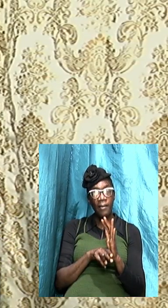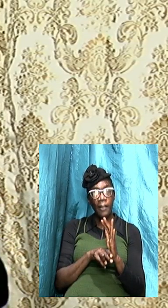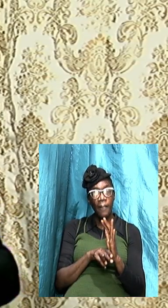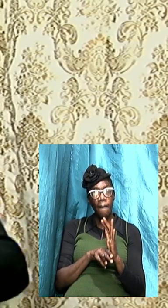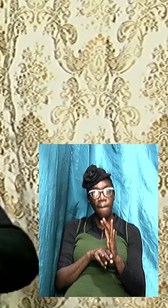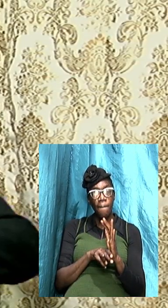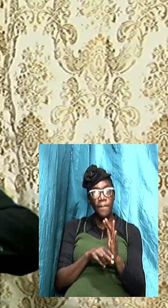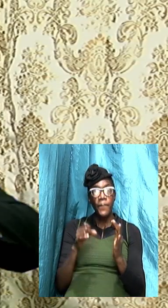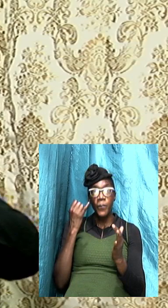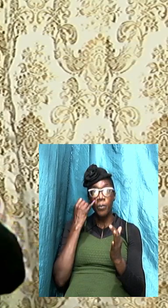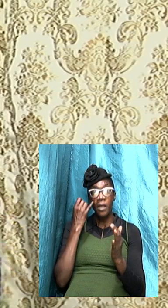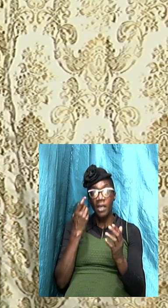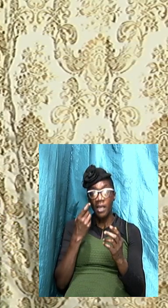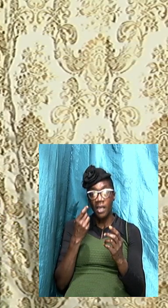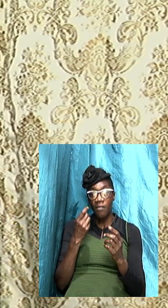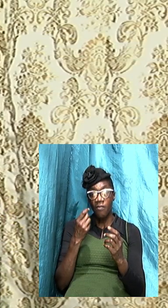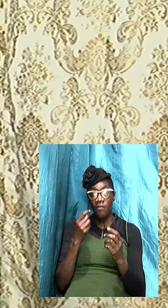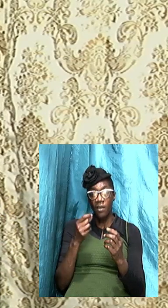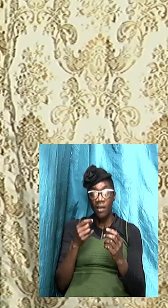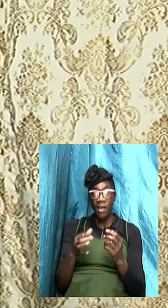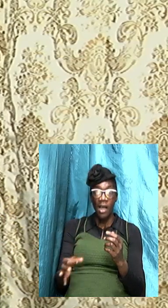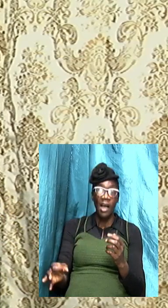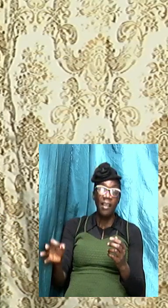and if as a female